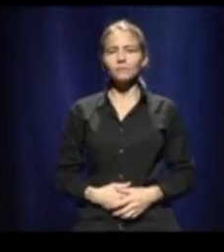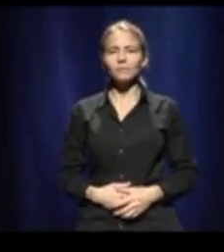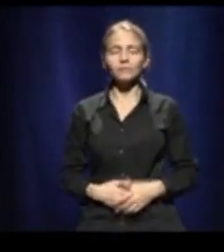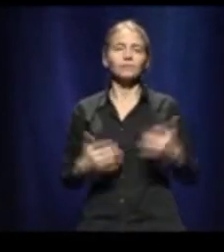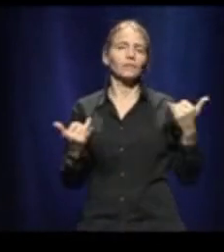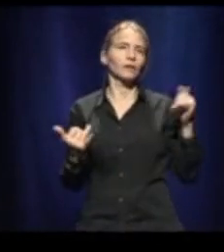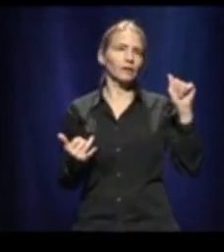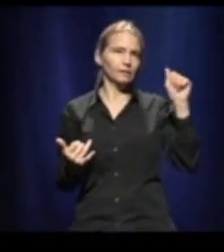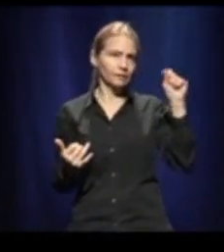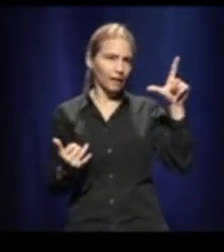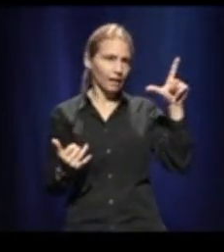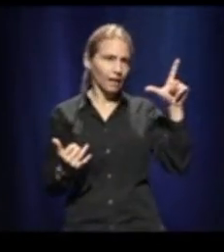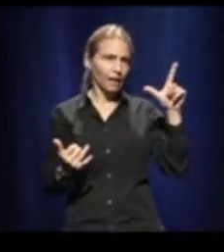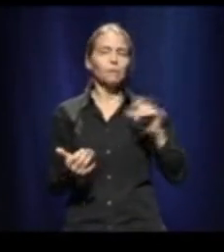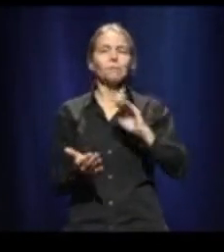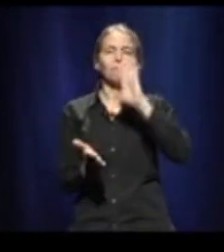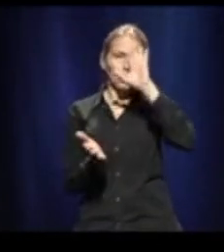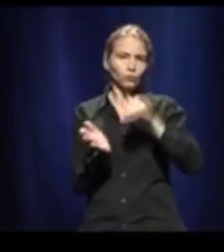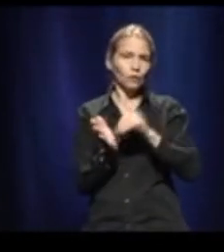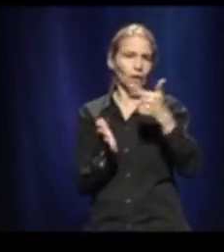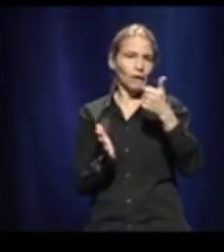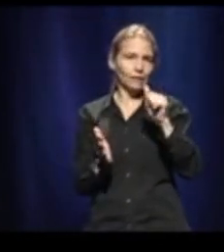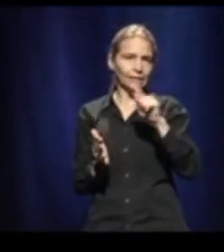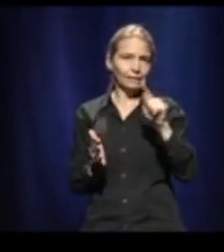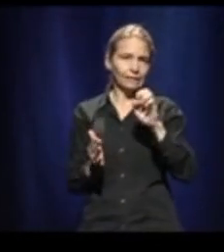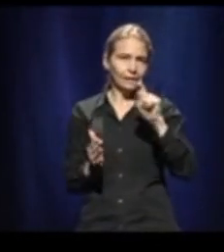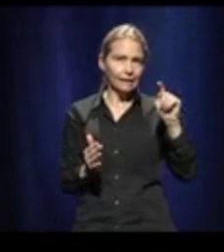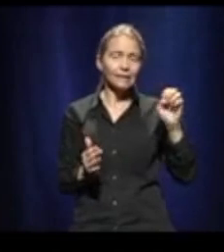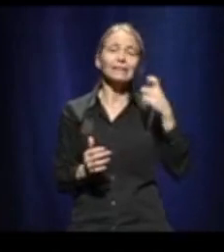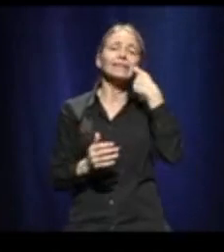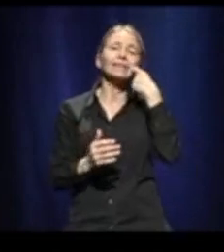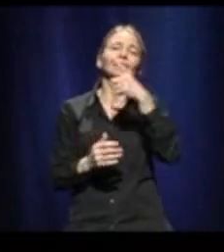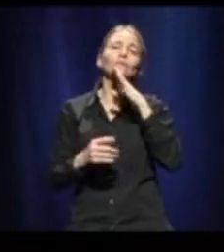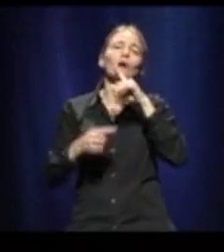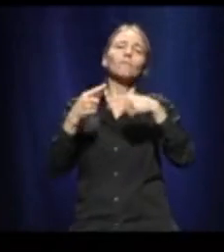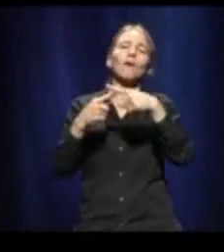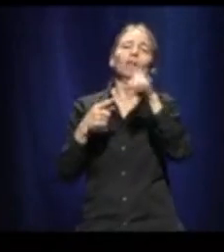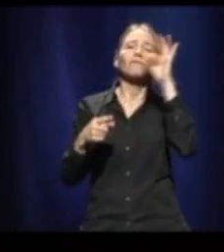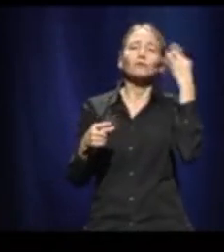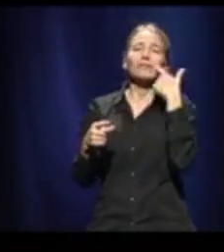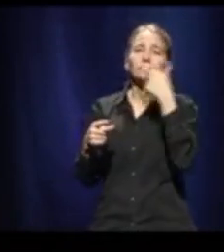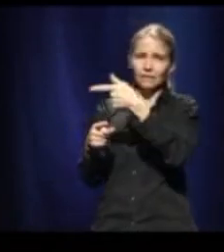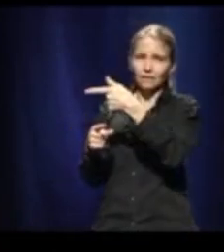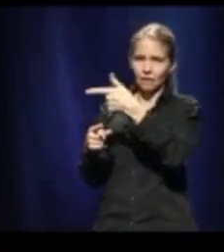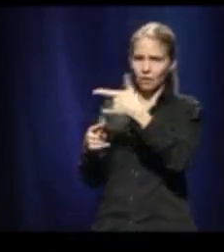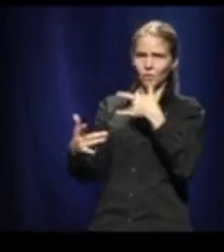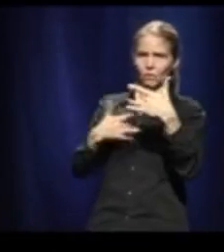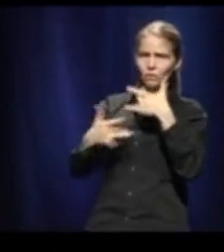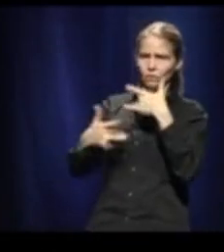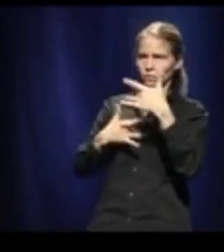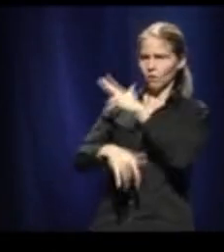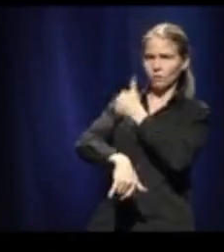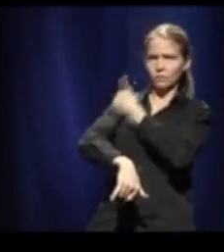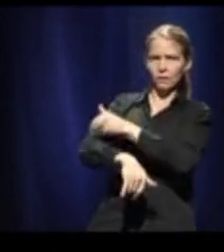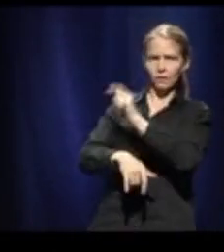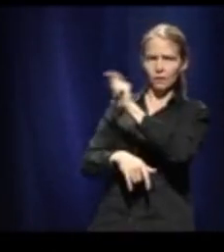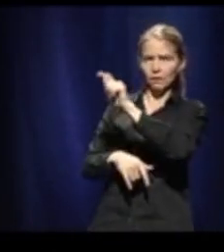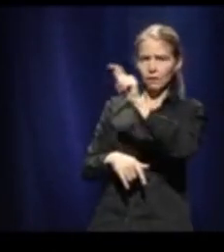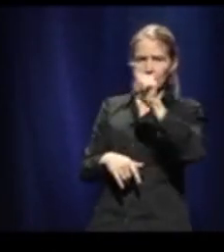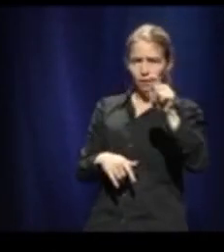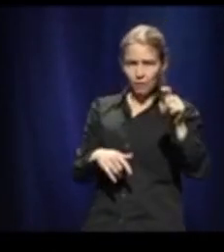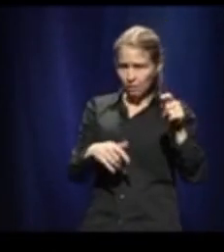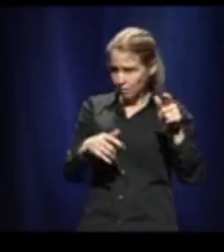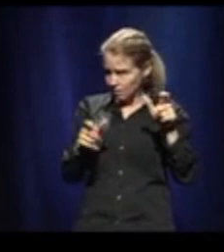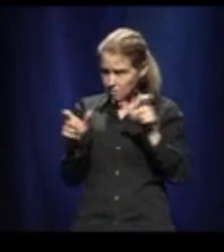You were talking in French about your worry about the hospital system, health care system. How concerned are you about